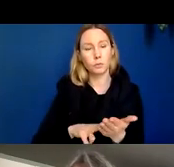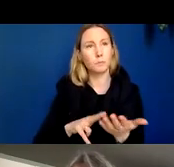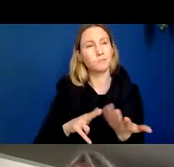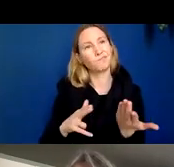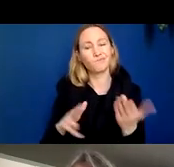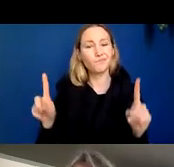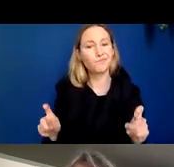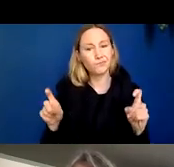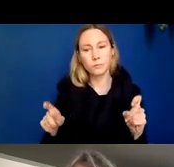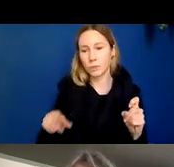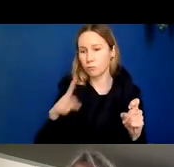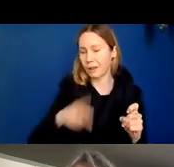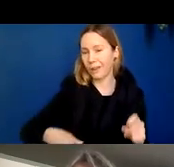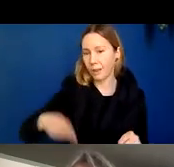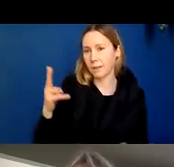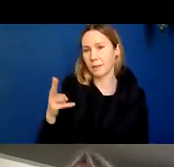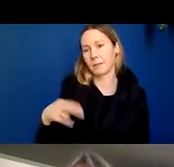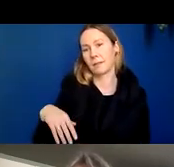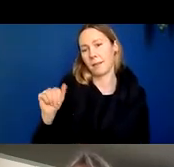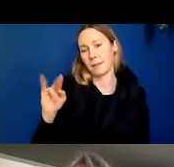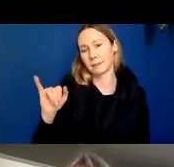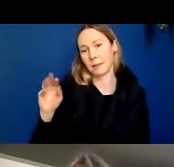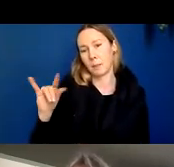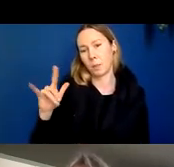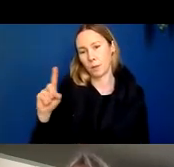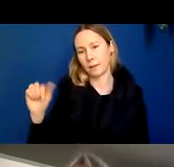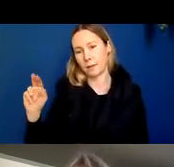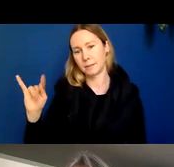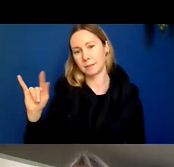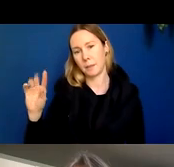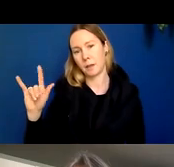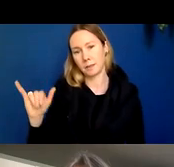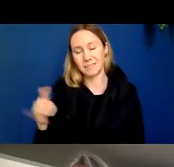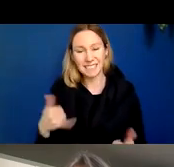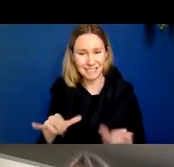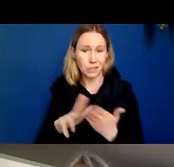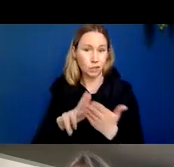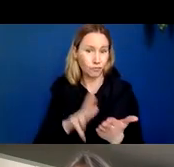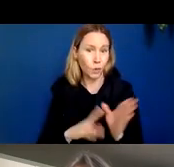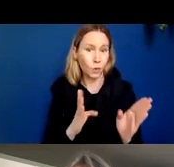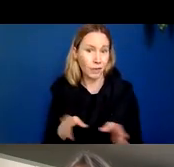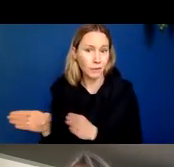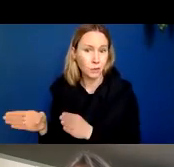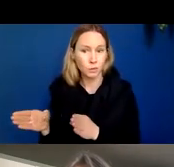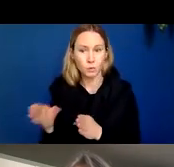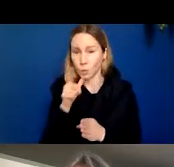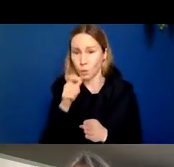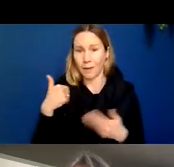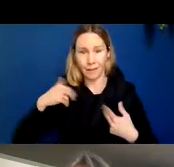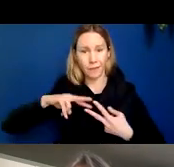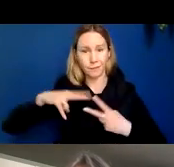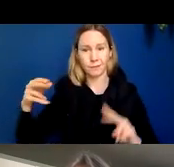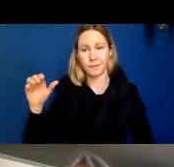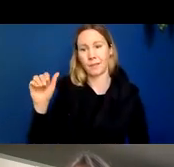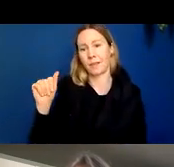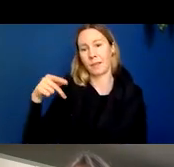highly immunogenic anti-amyloid antibodies have still enrolled individuals that were APOE4 carriers but